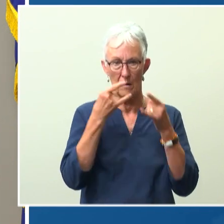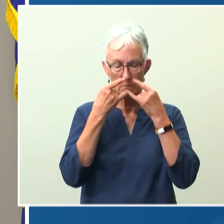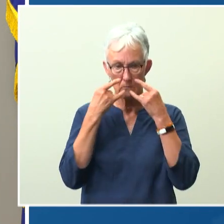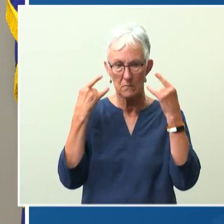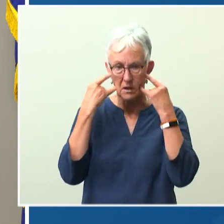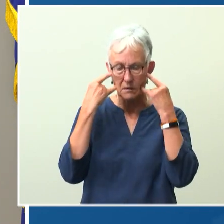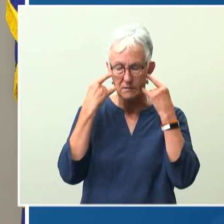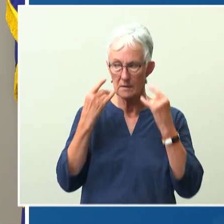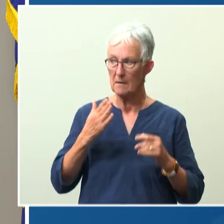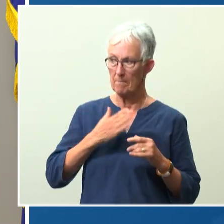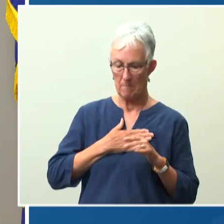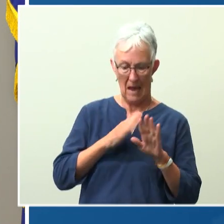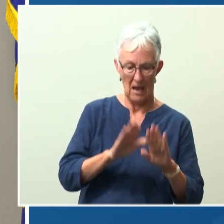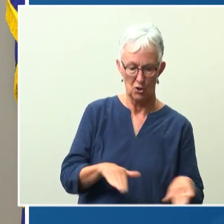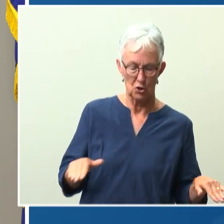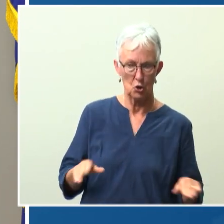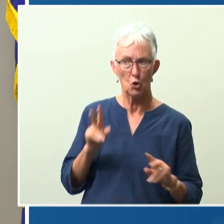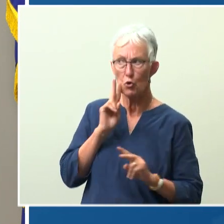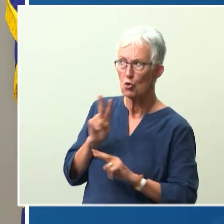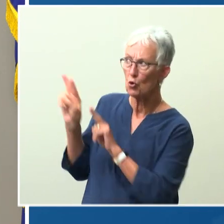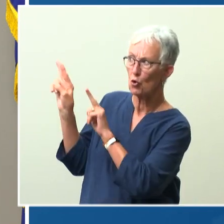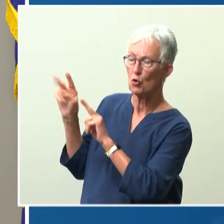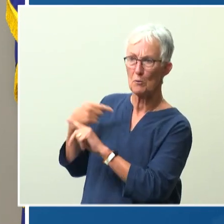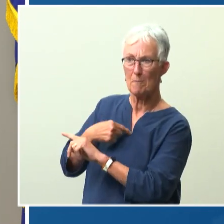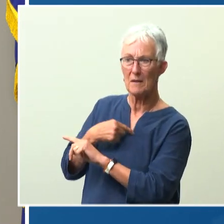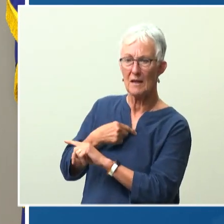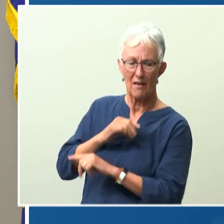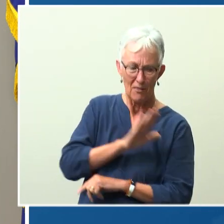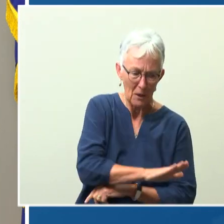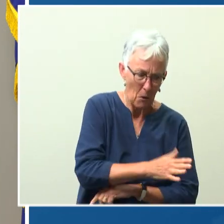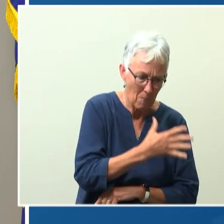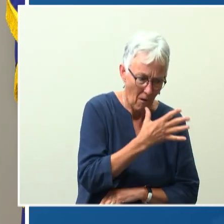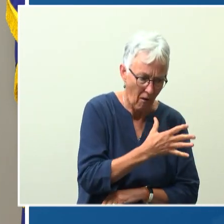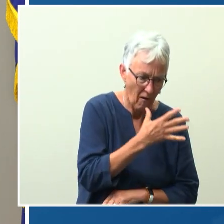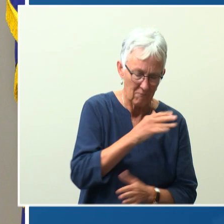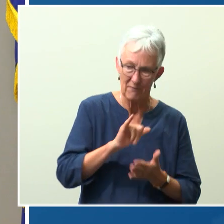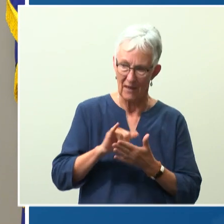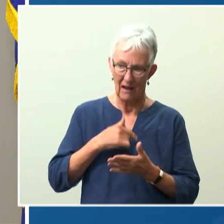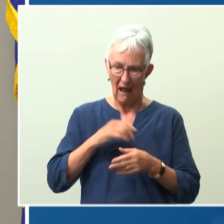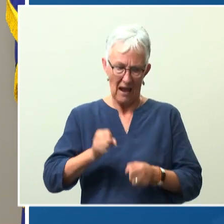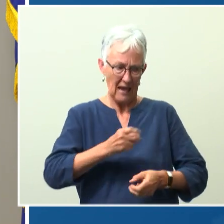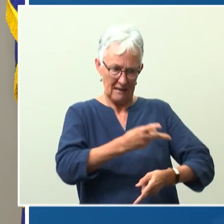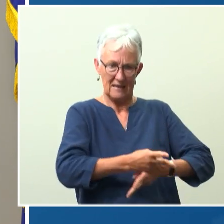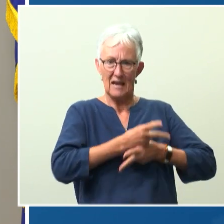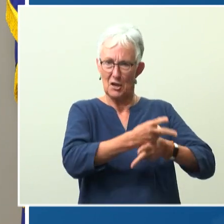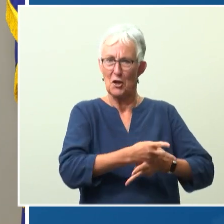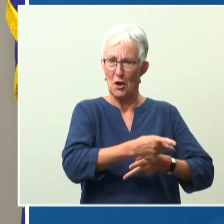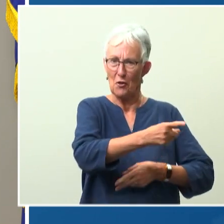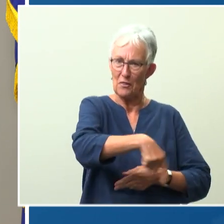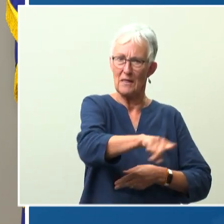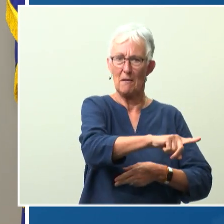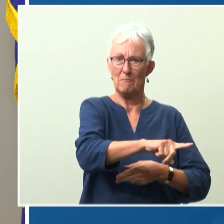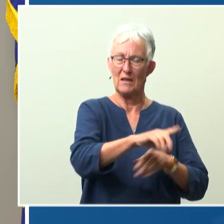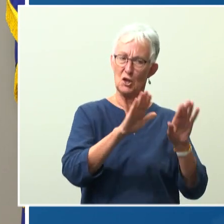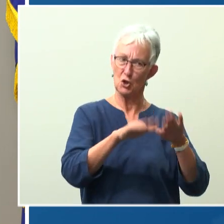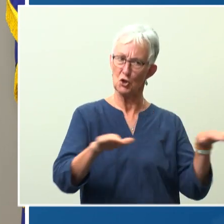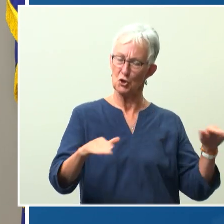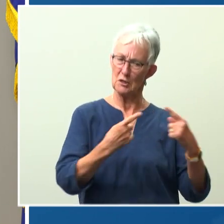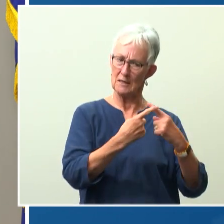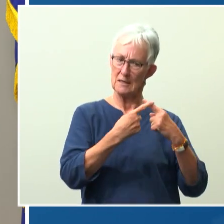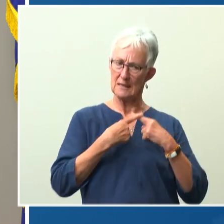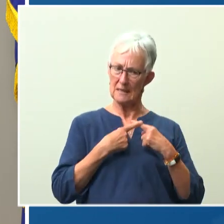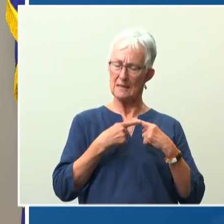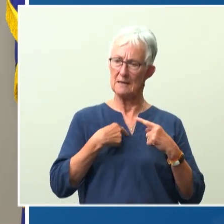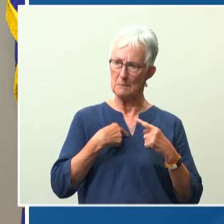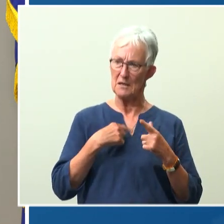My children look to me for guidance. They see me as a fixer and a healer. And rely upon me to tell them when they are